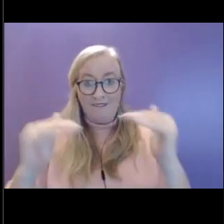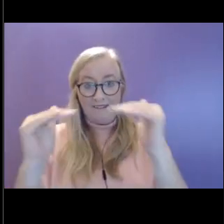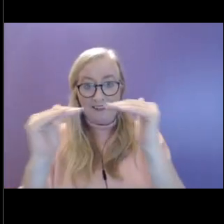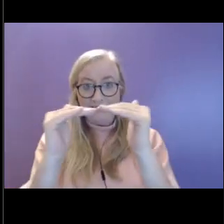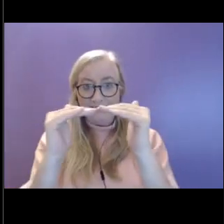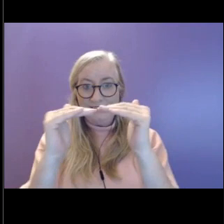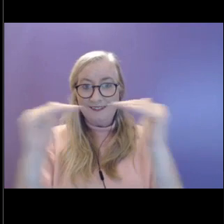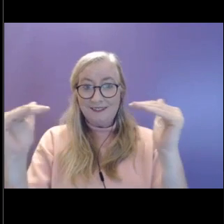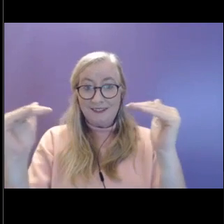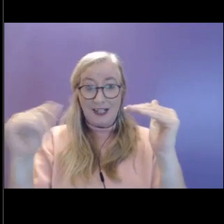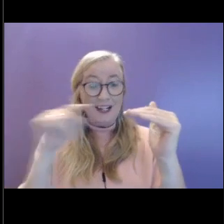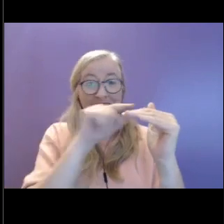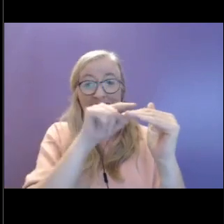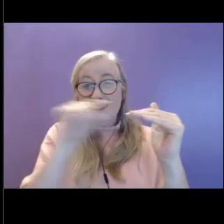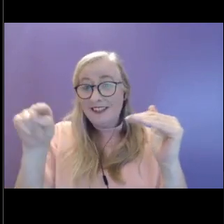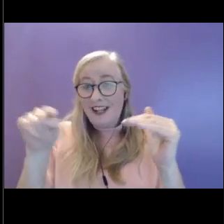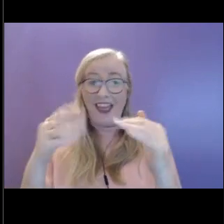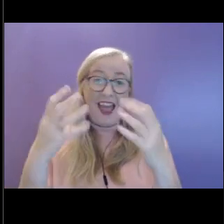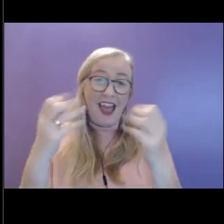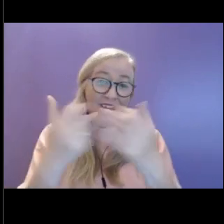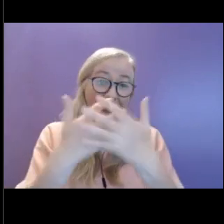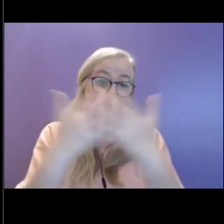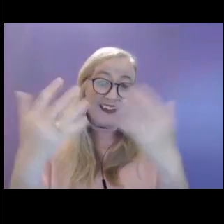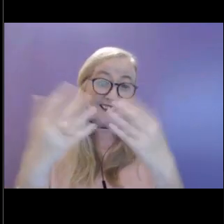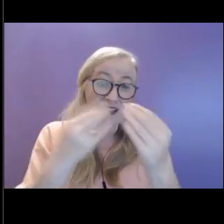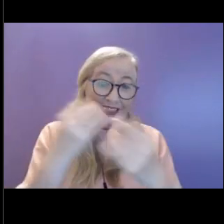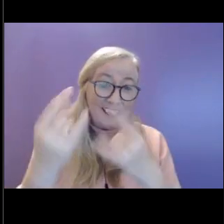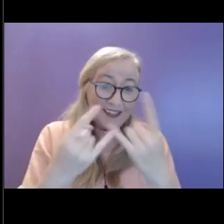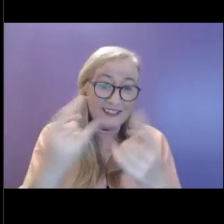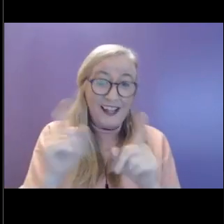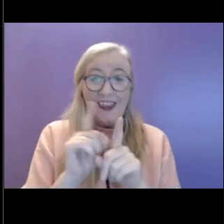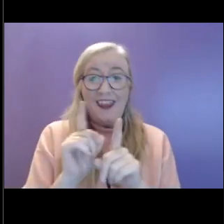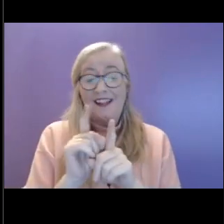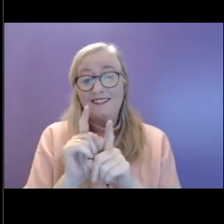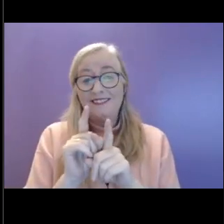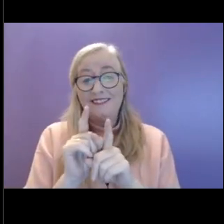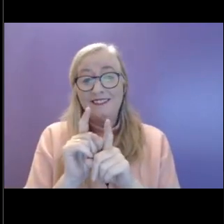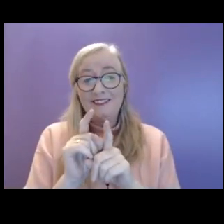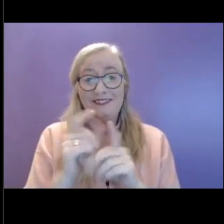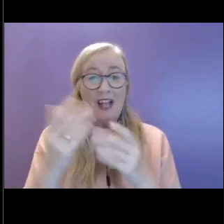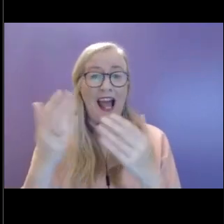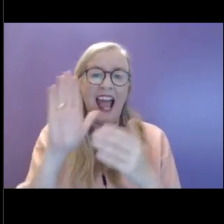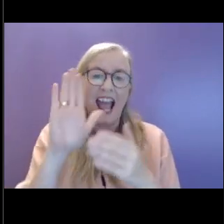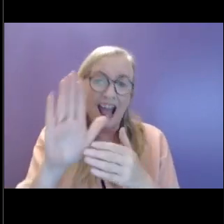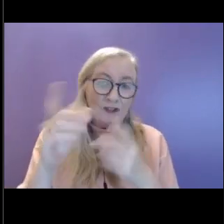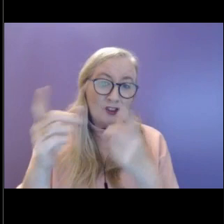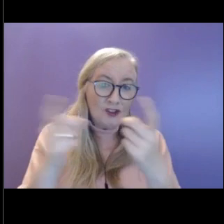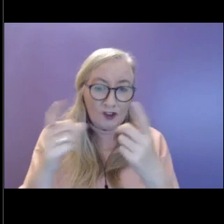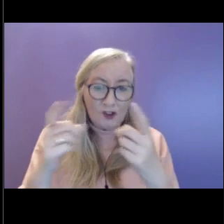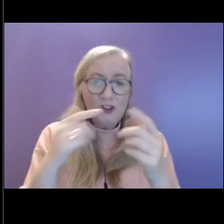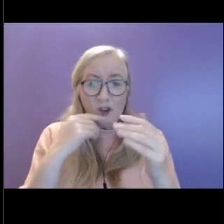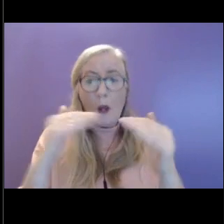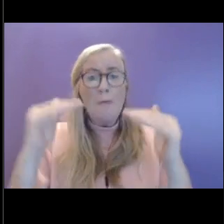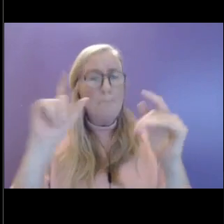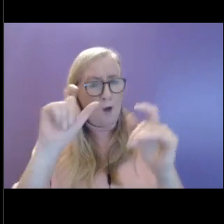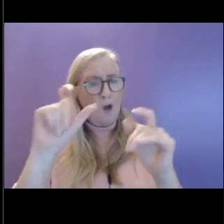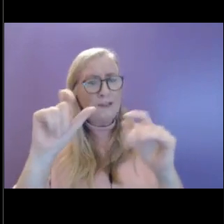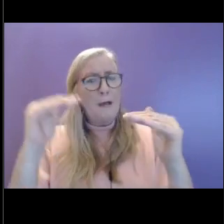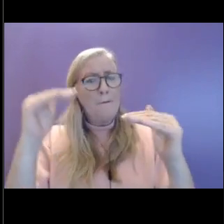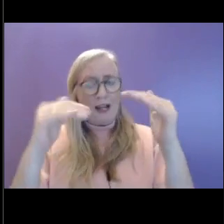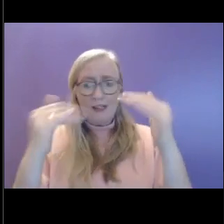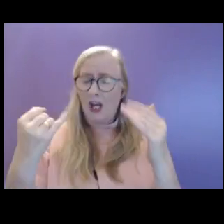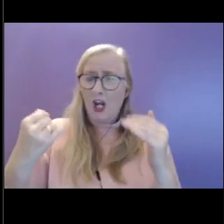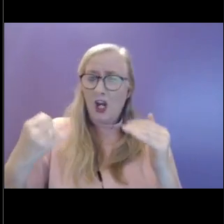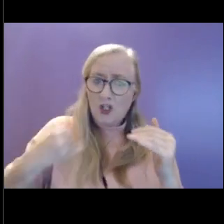lot of different types of activities, things that kind of nourish us and things that we have to do. So a nice balance of the things that we enjoy doing,